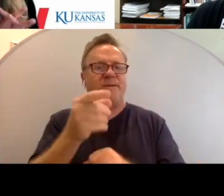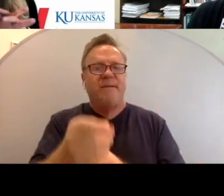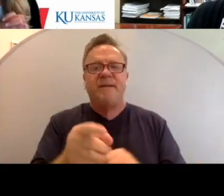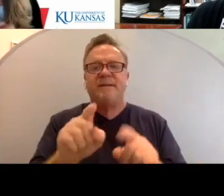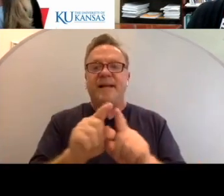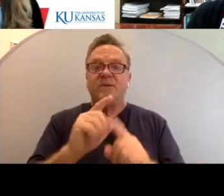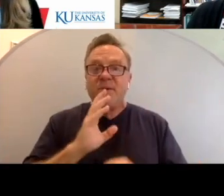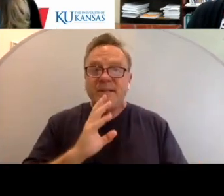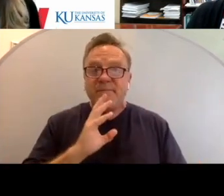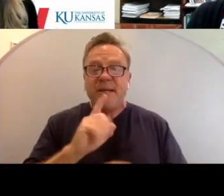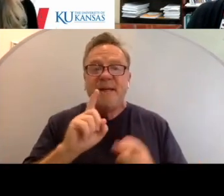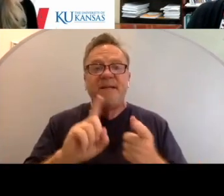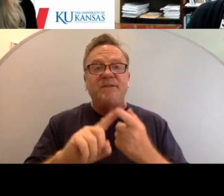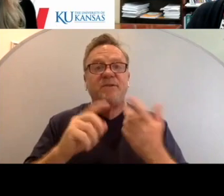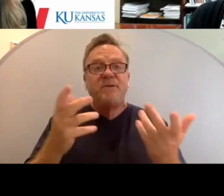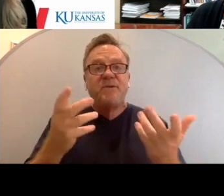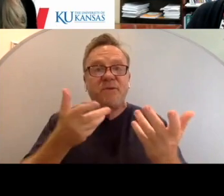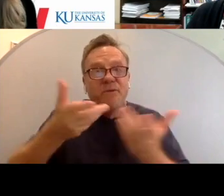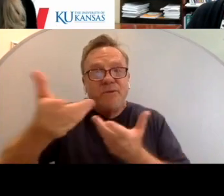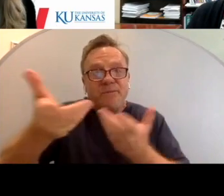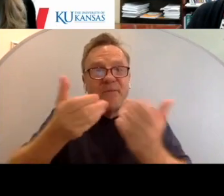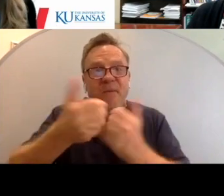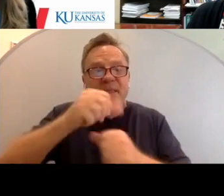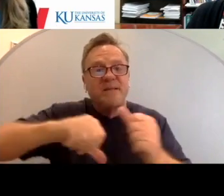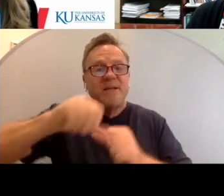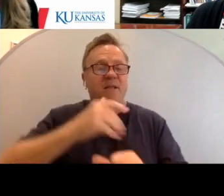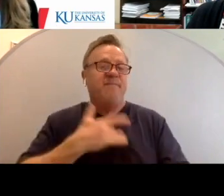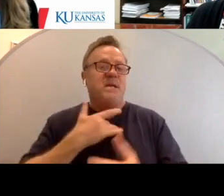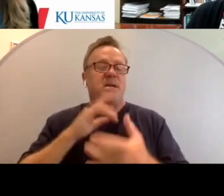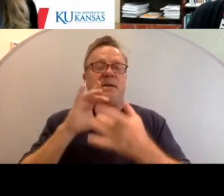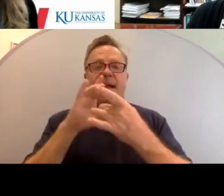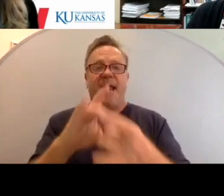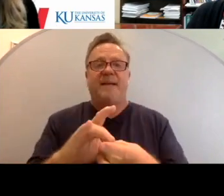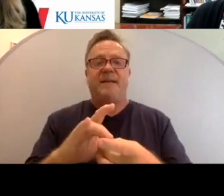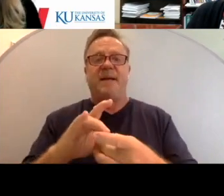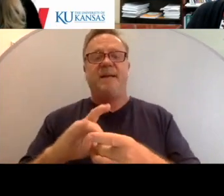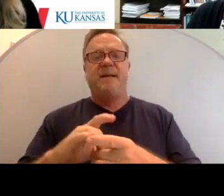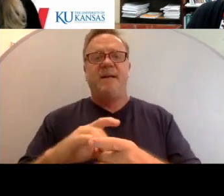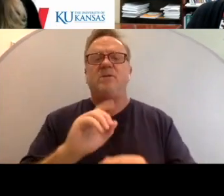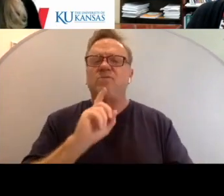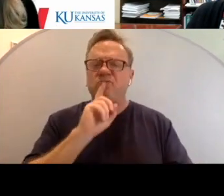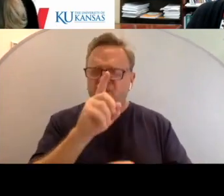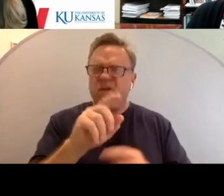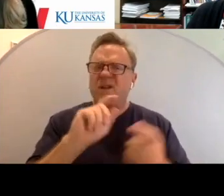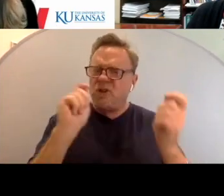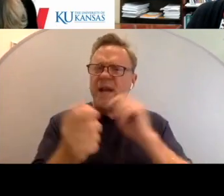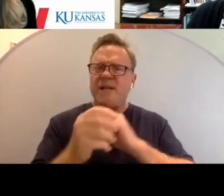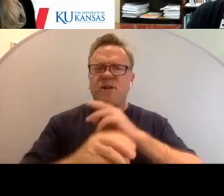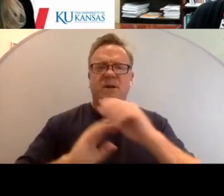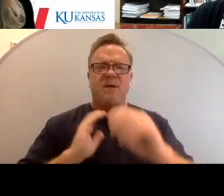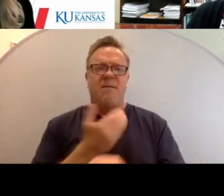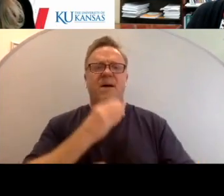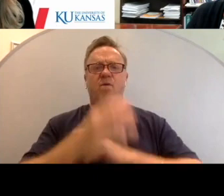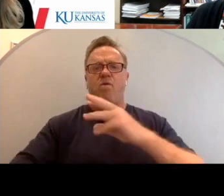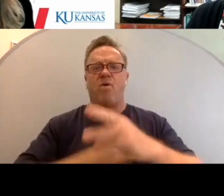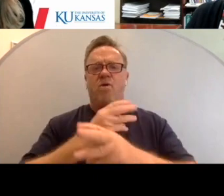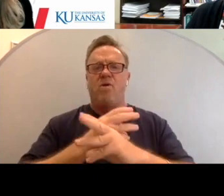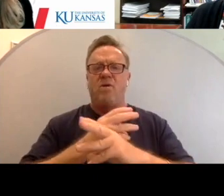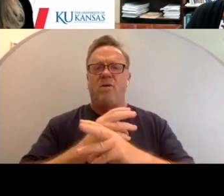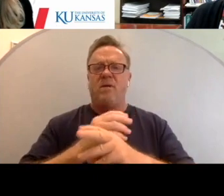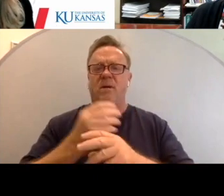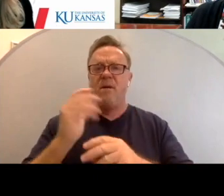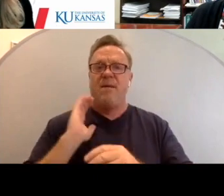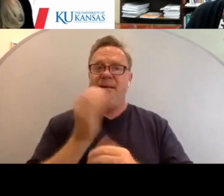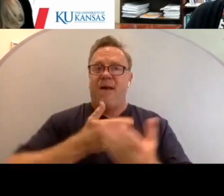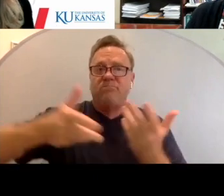speak to to engage with one another, to feel connected. It is truly changing the world around us, how we interact, how we